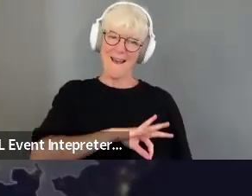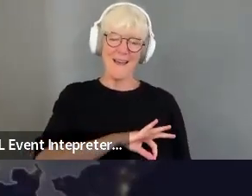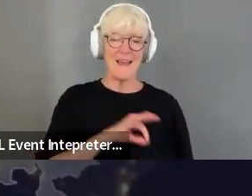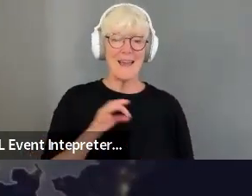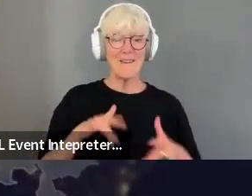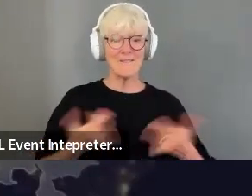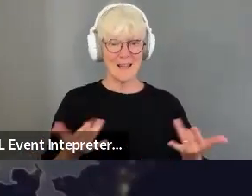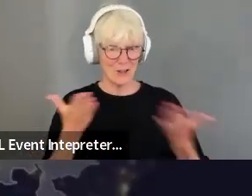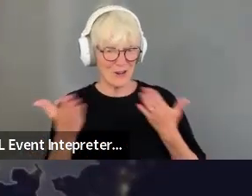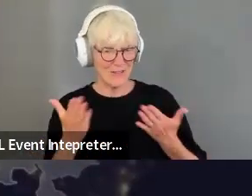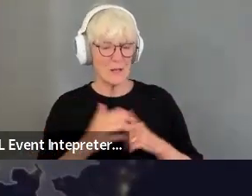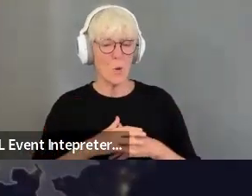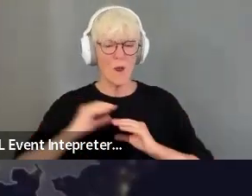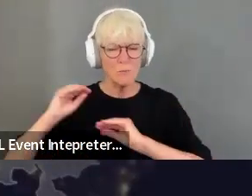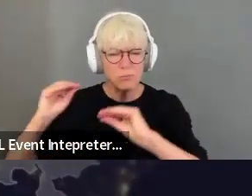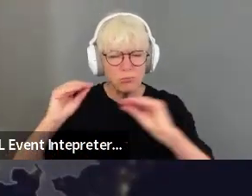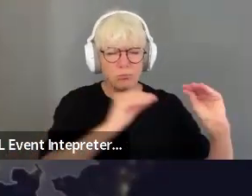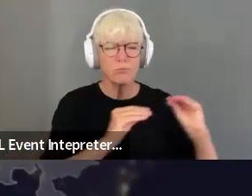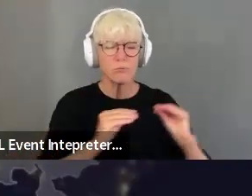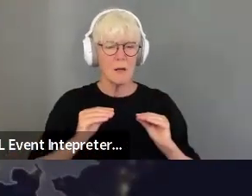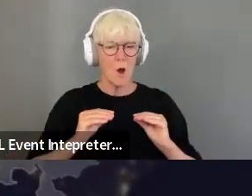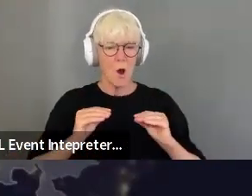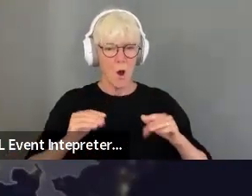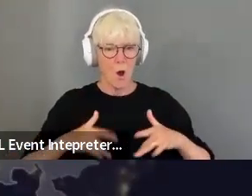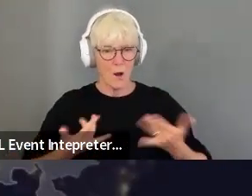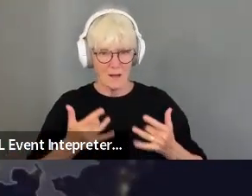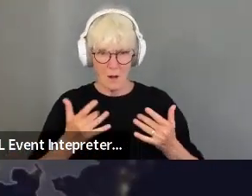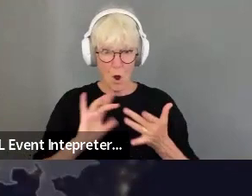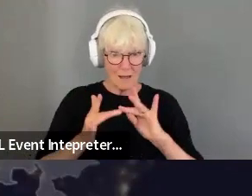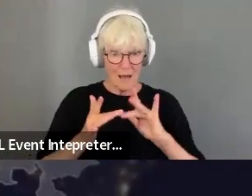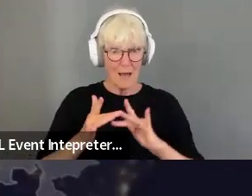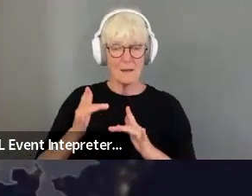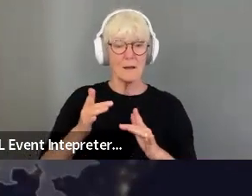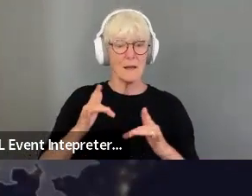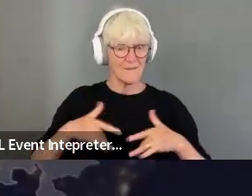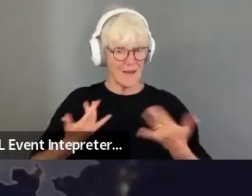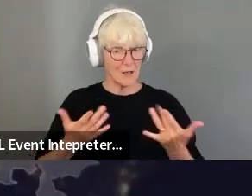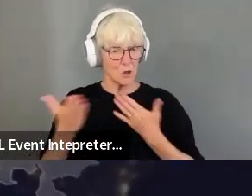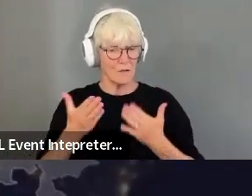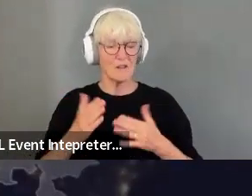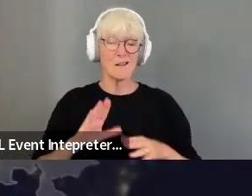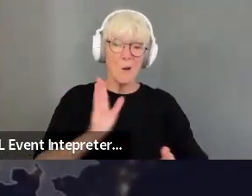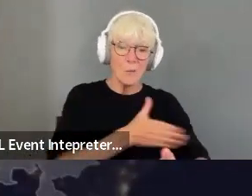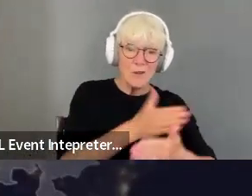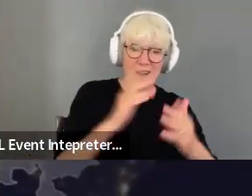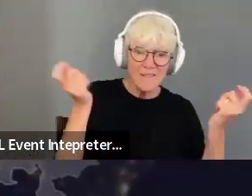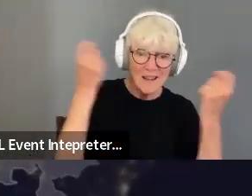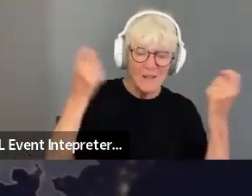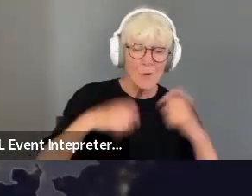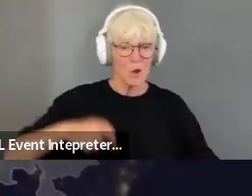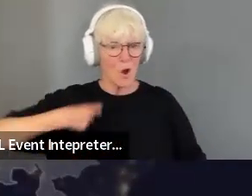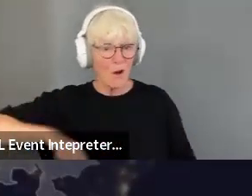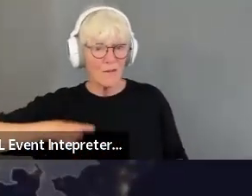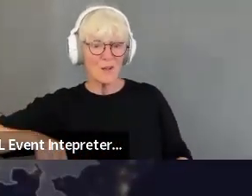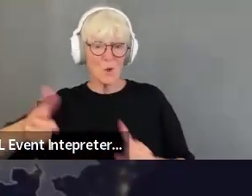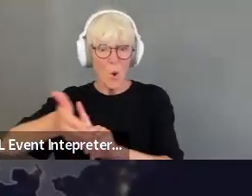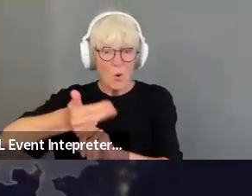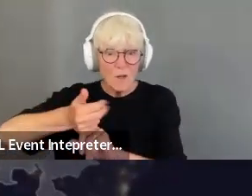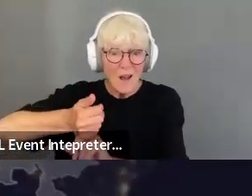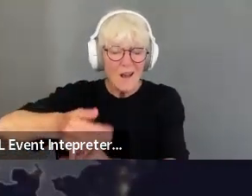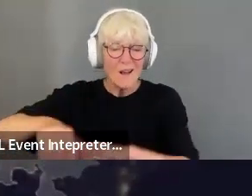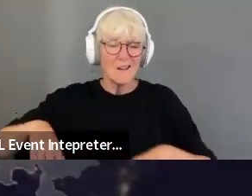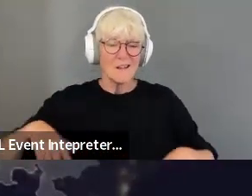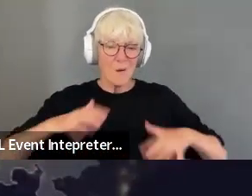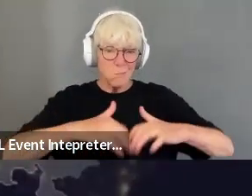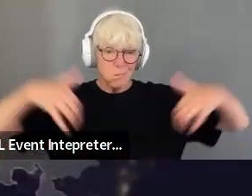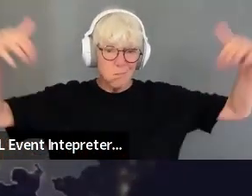We are educating and providing on-site attendant services to venues and organizers like music festivals, conferences, hotels, stadiums to